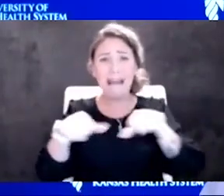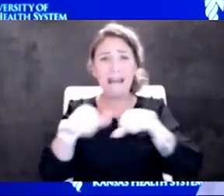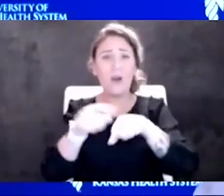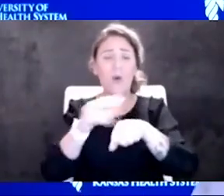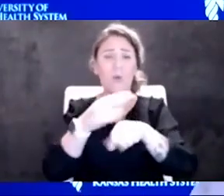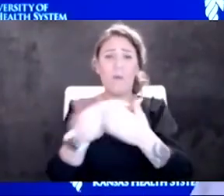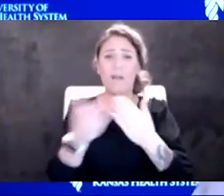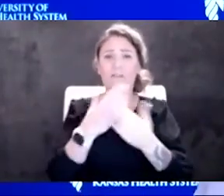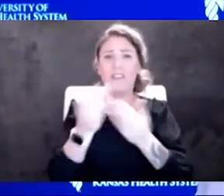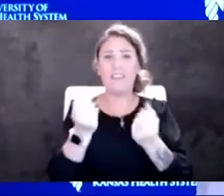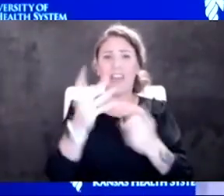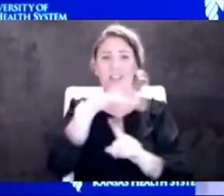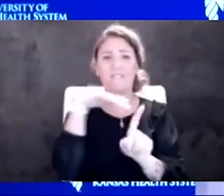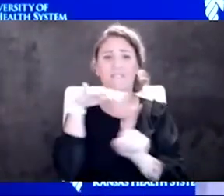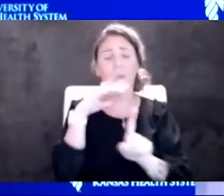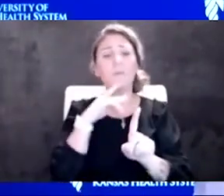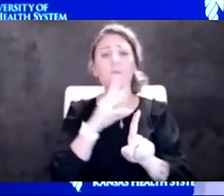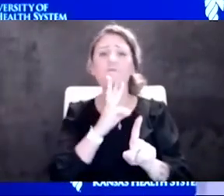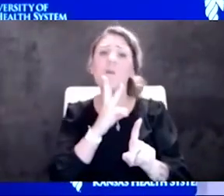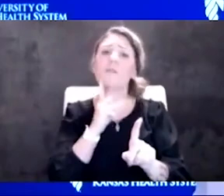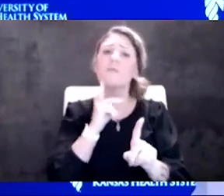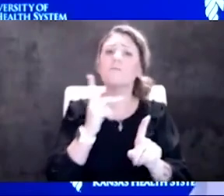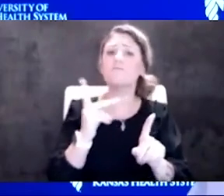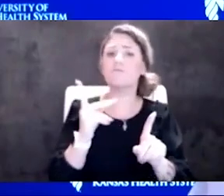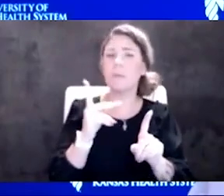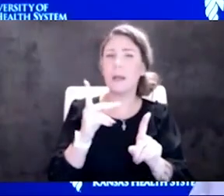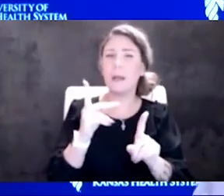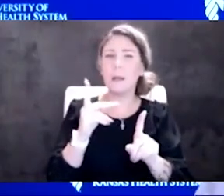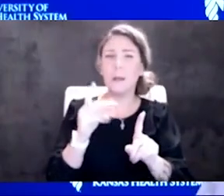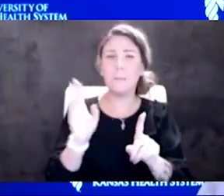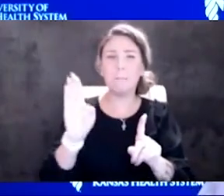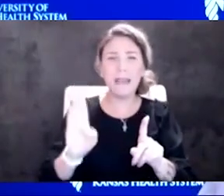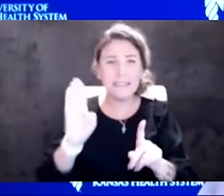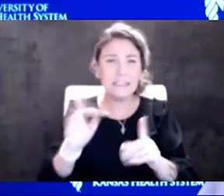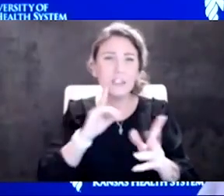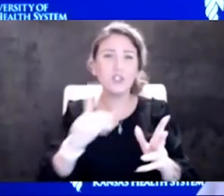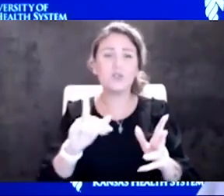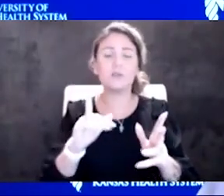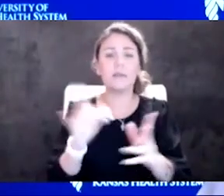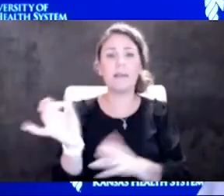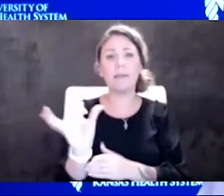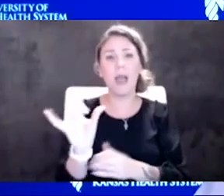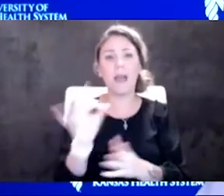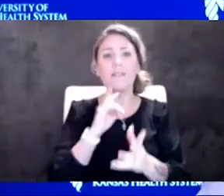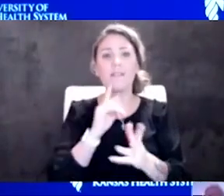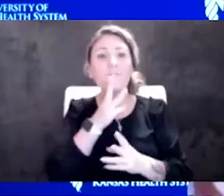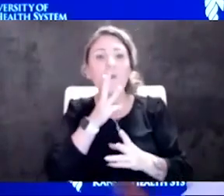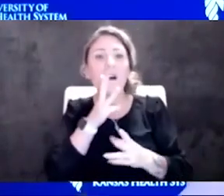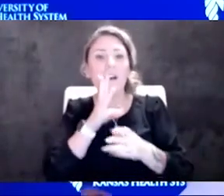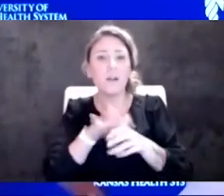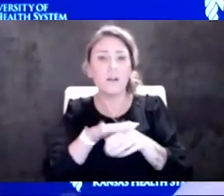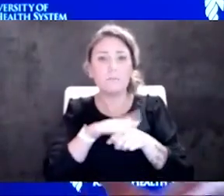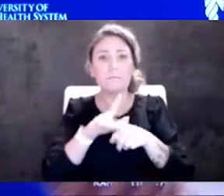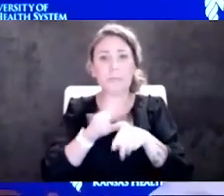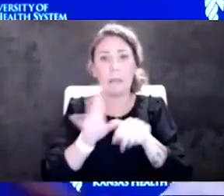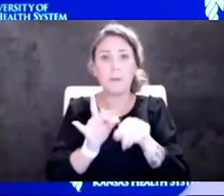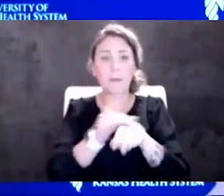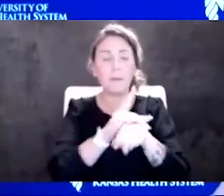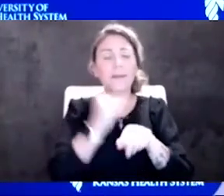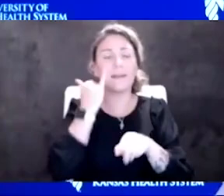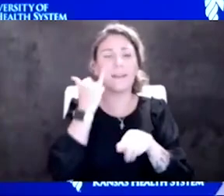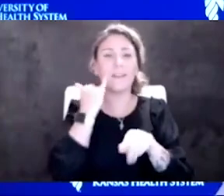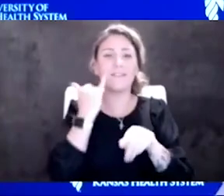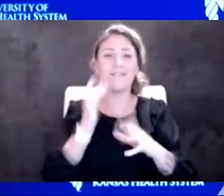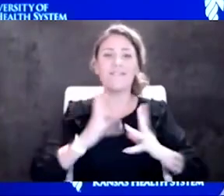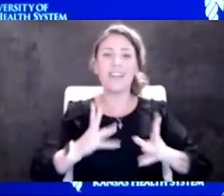water or environmental bacteria that especially like those, those water areas as well. So as long as you don't have any open wounds overall,